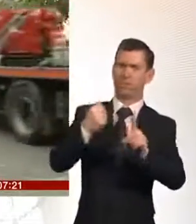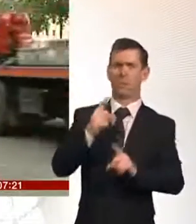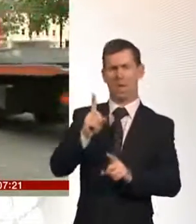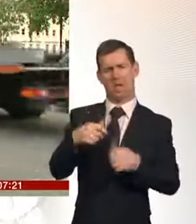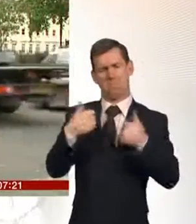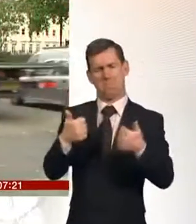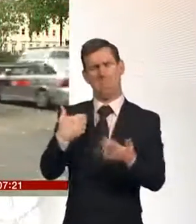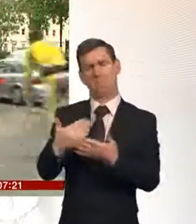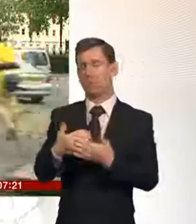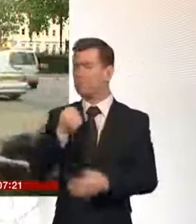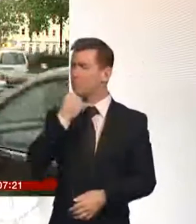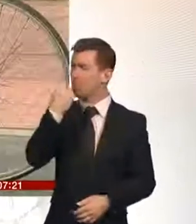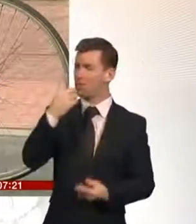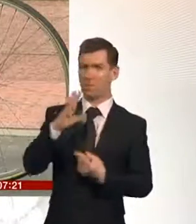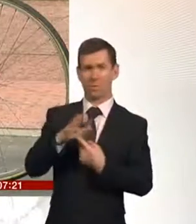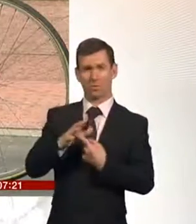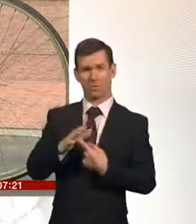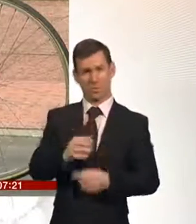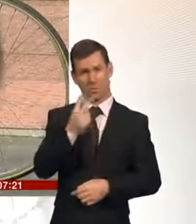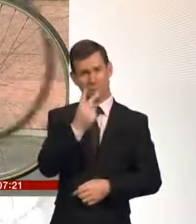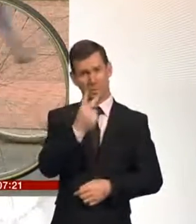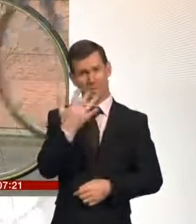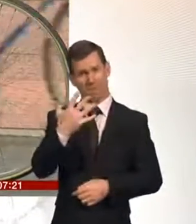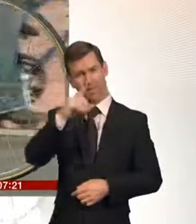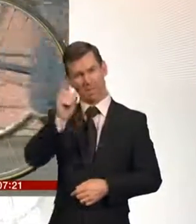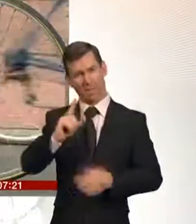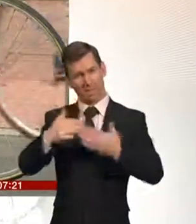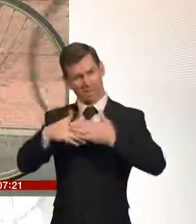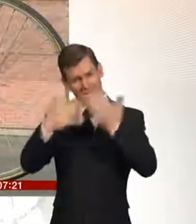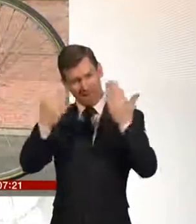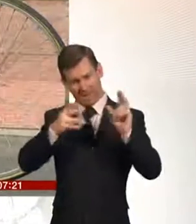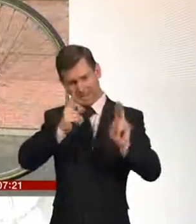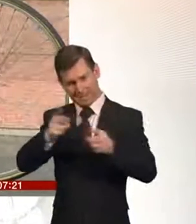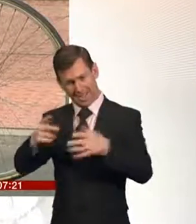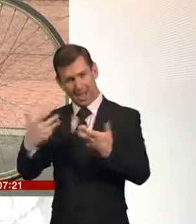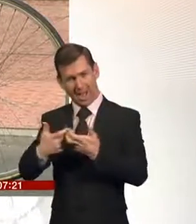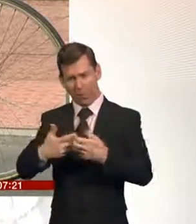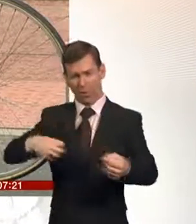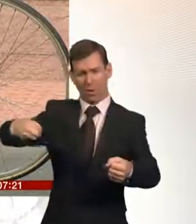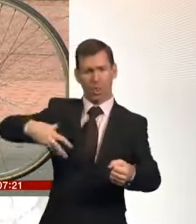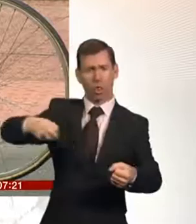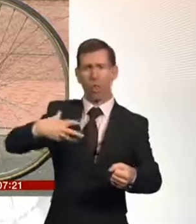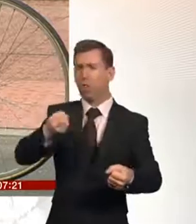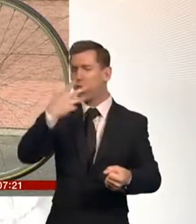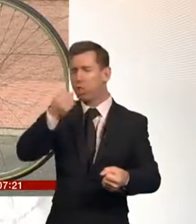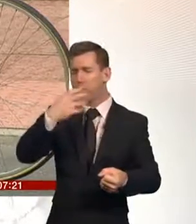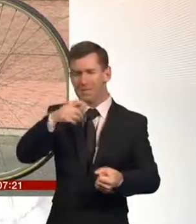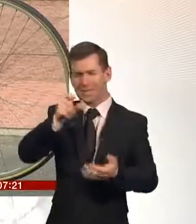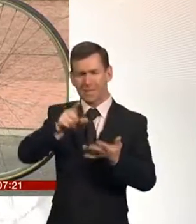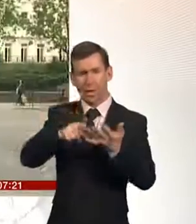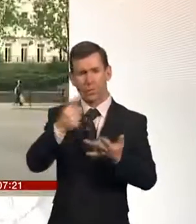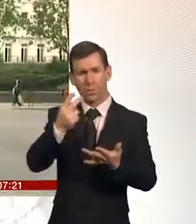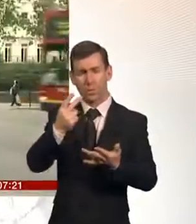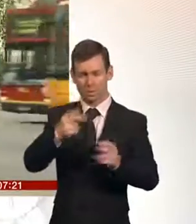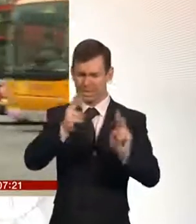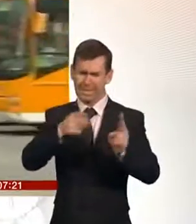is the 25 people a day dying from pollution and compared to that the collision risk is small it's tragic that